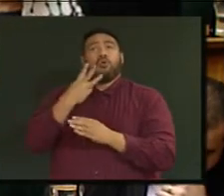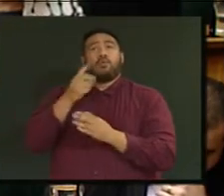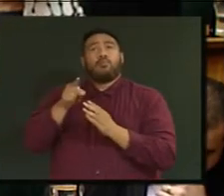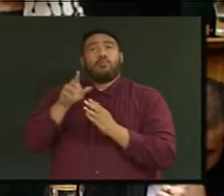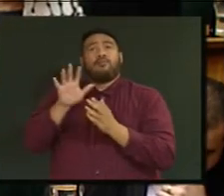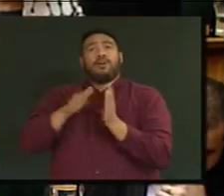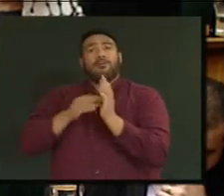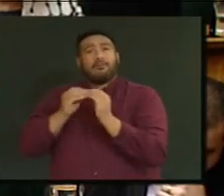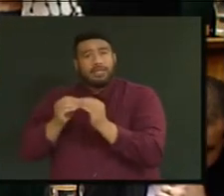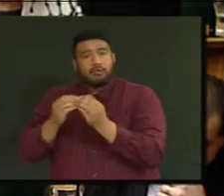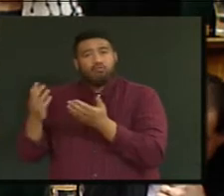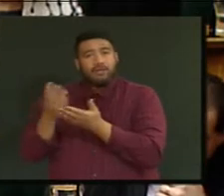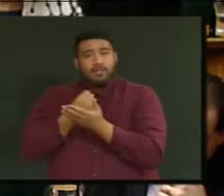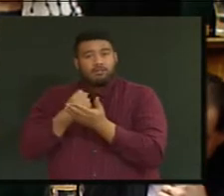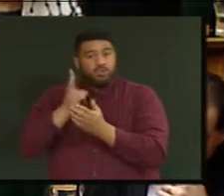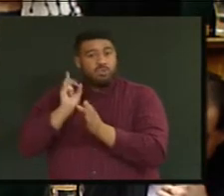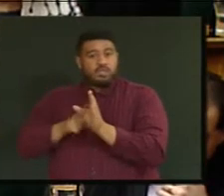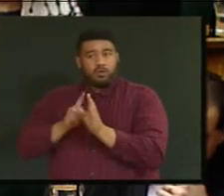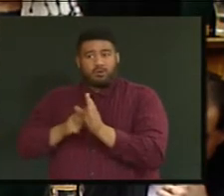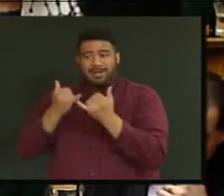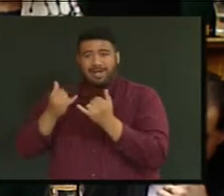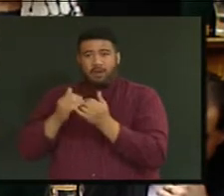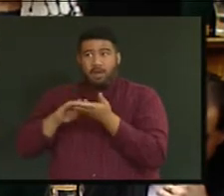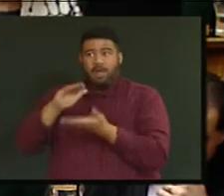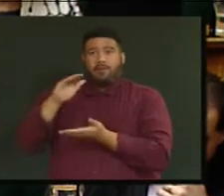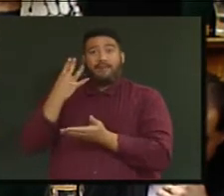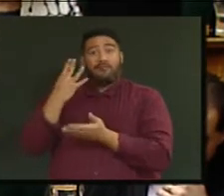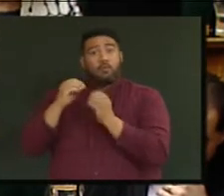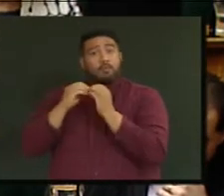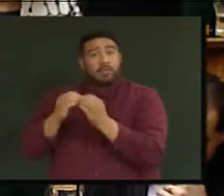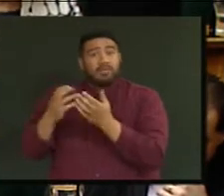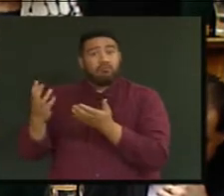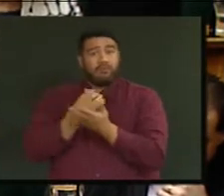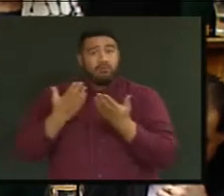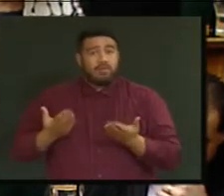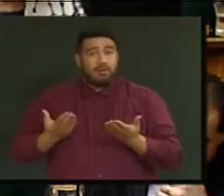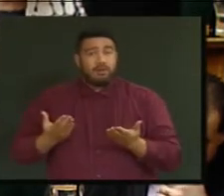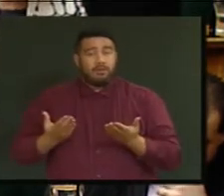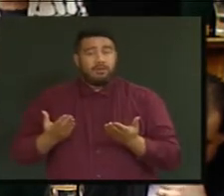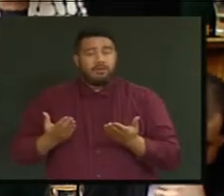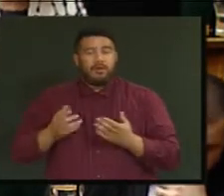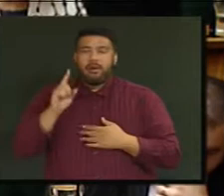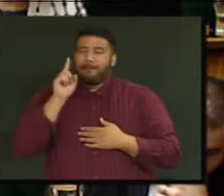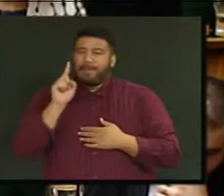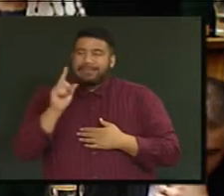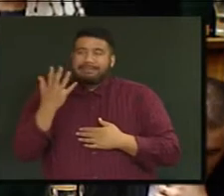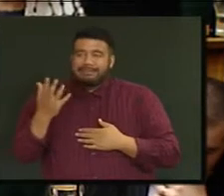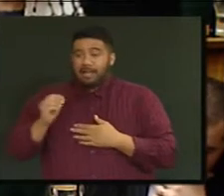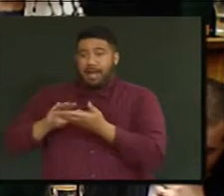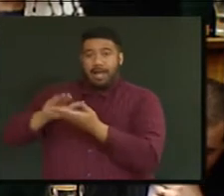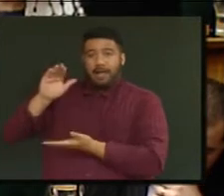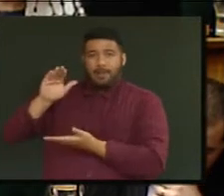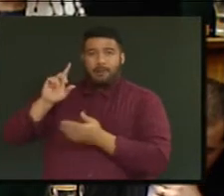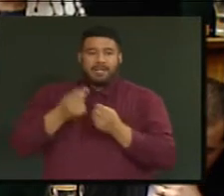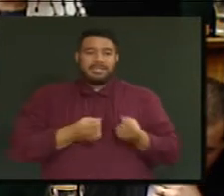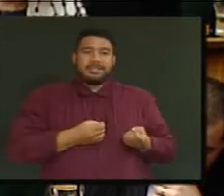in revenue two years ago to $4 billion in revenue today, except unfortunately because their expenditure